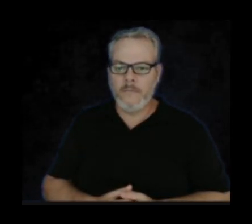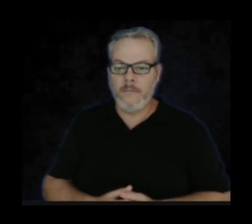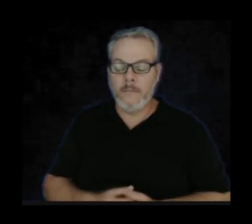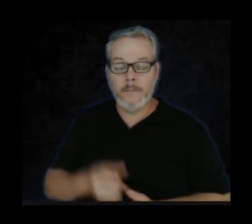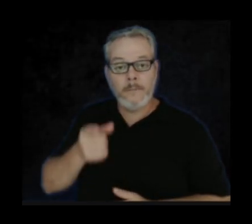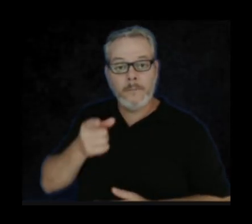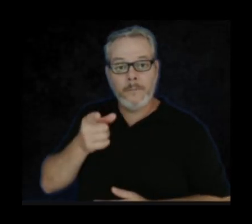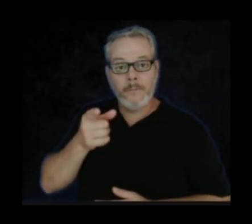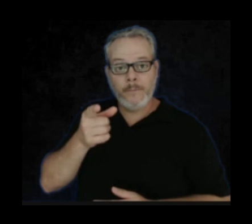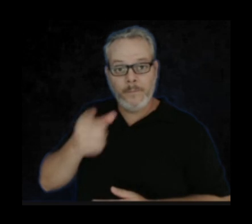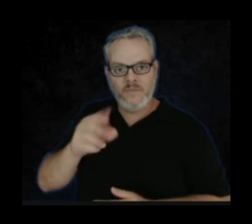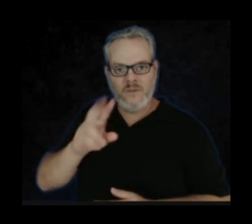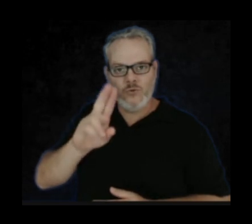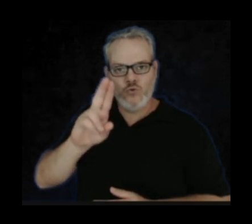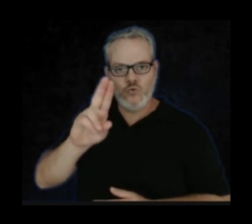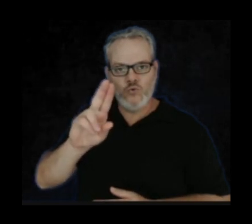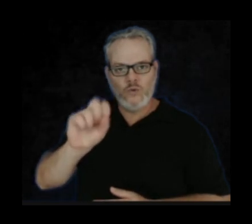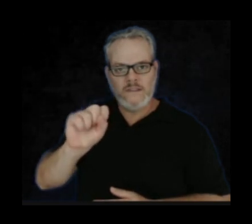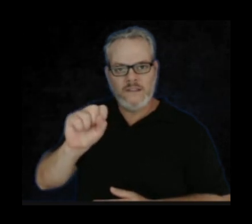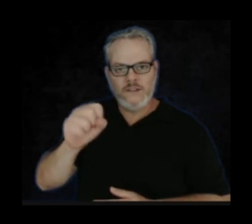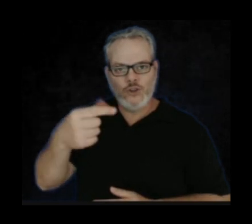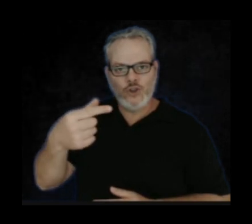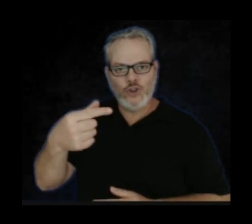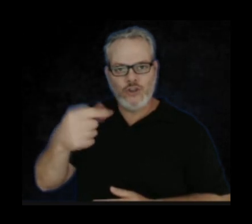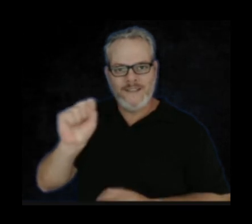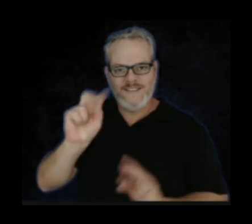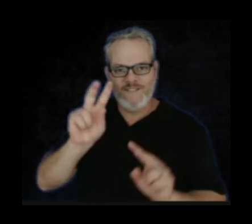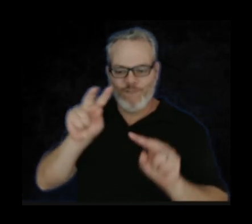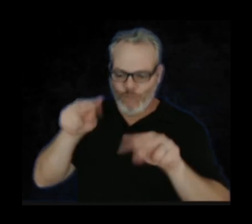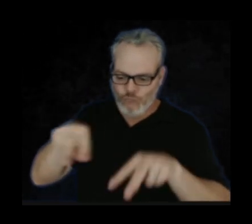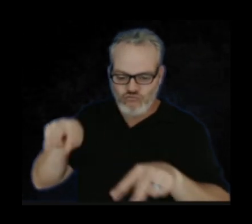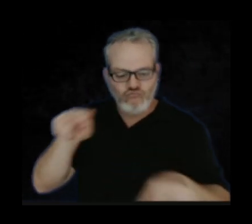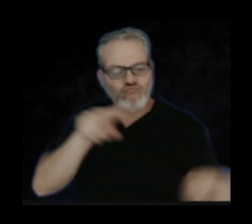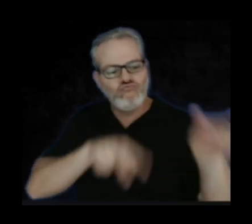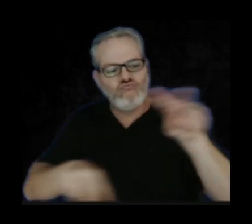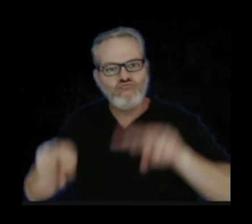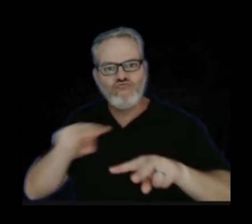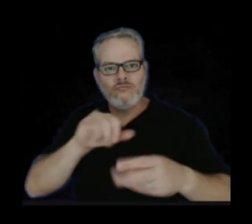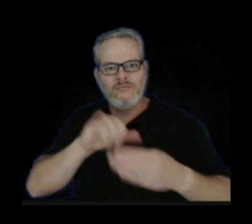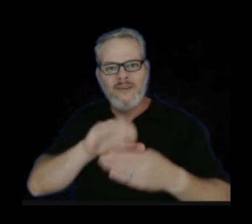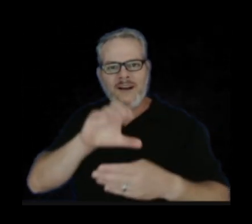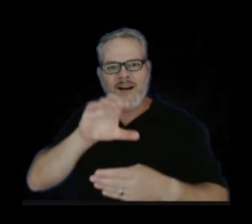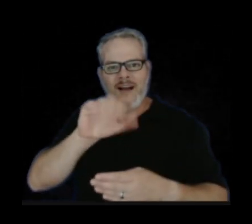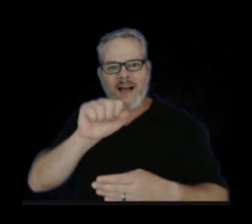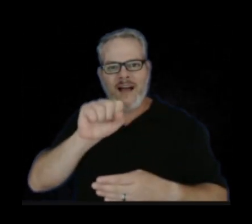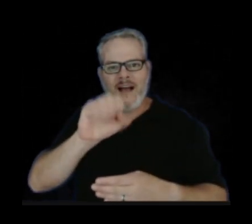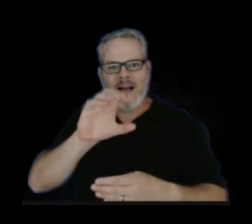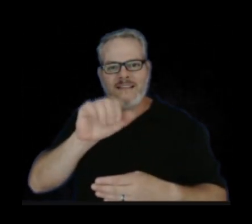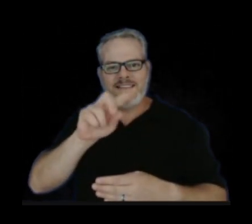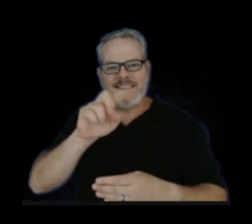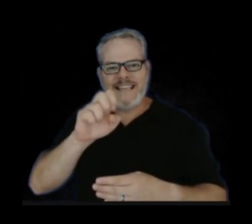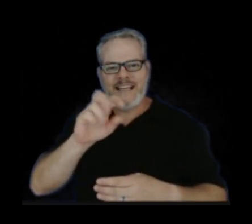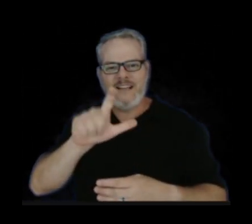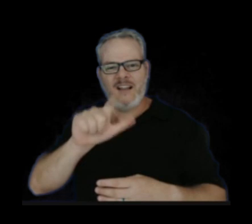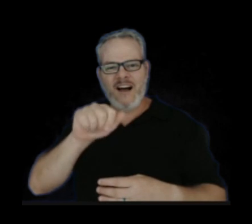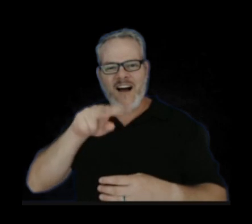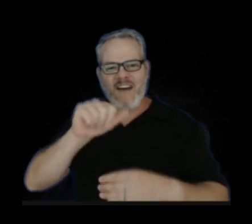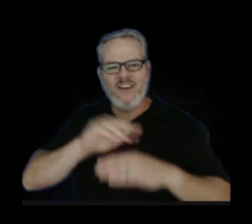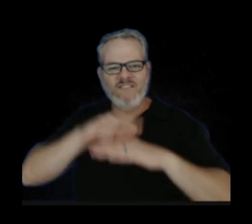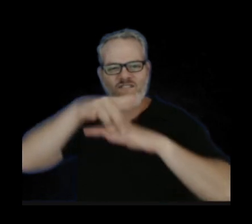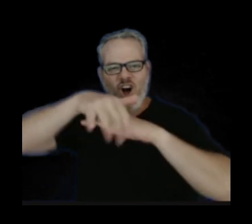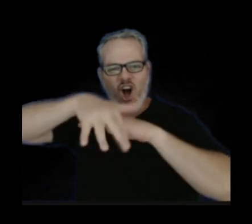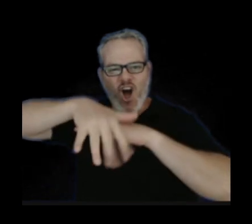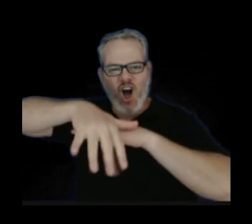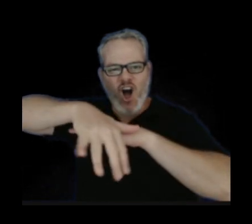Here is a USGS view of that lava falls that was created, a cascade of that river over the wall of a crater into